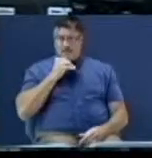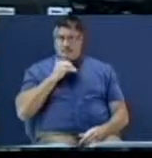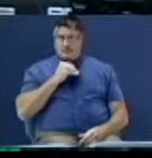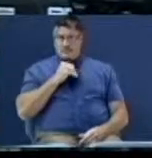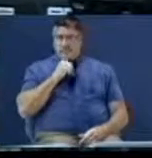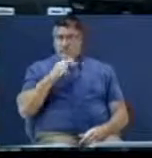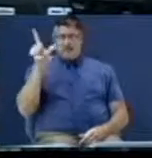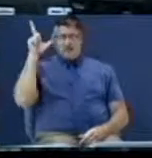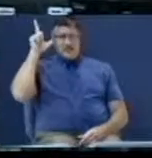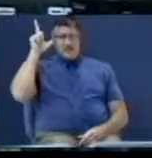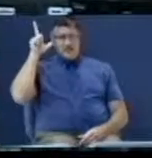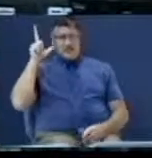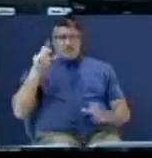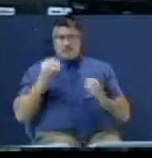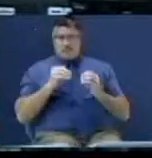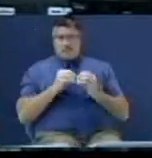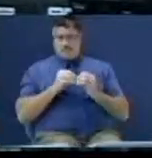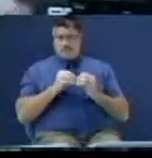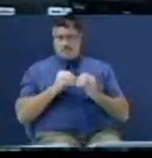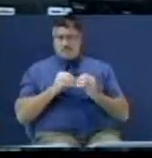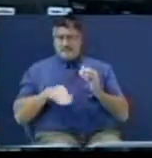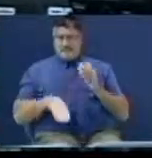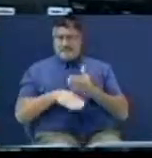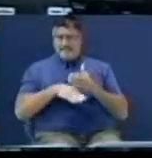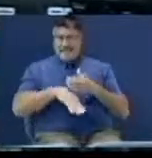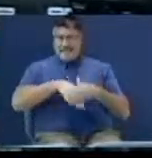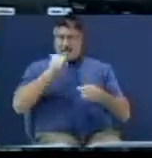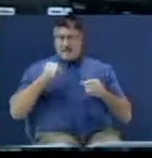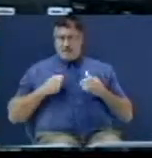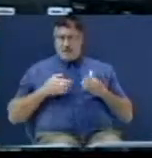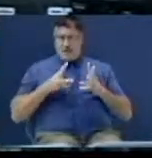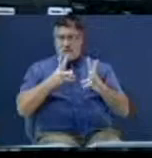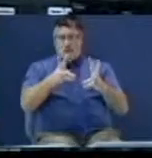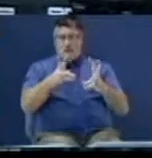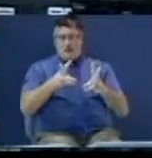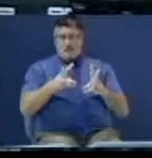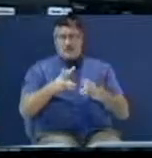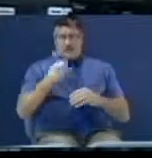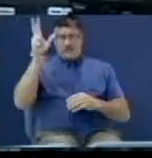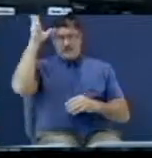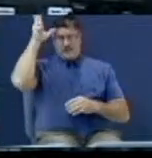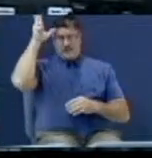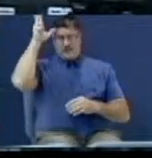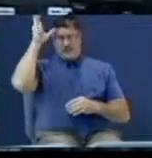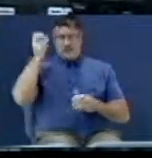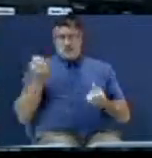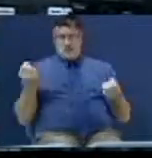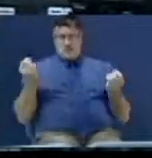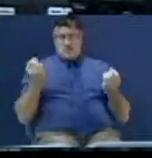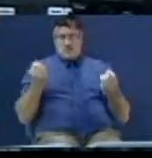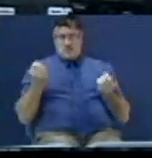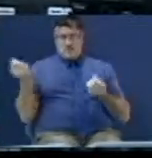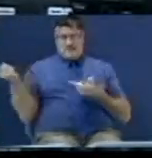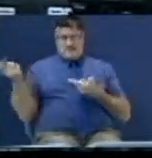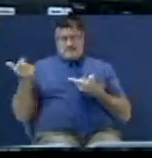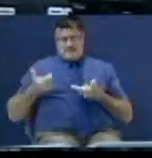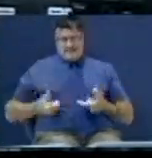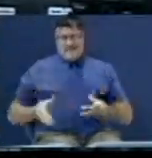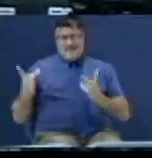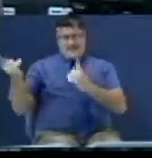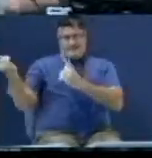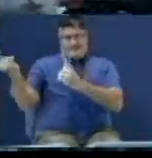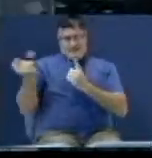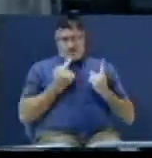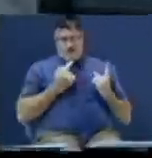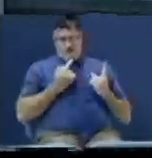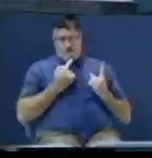you anymore. And get out of my way and say, devil, you caused them to come, get out. I'll tell you what,